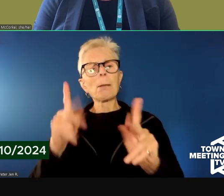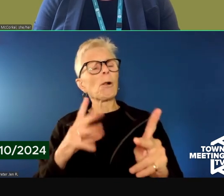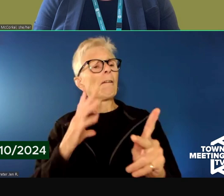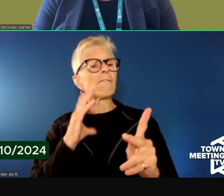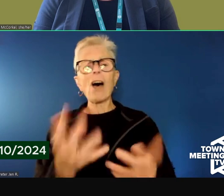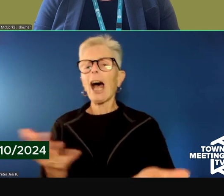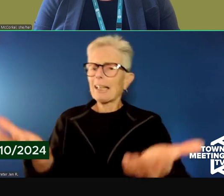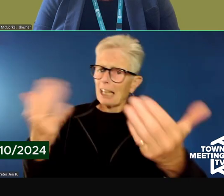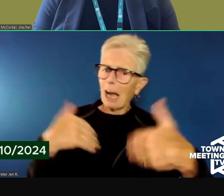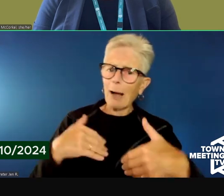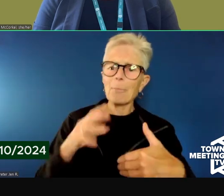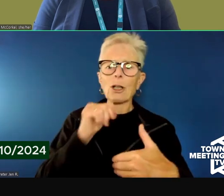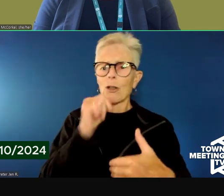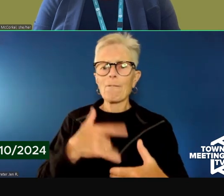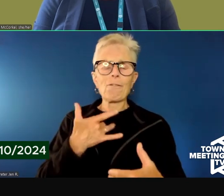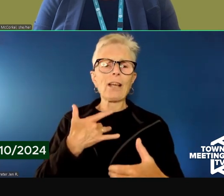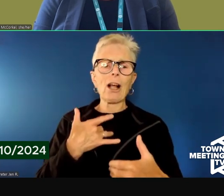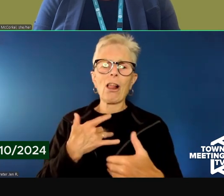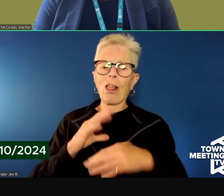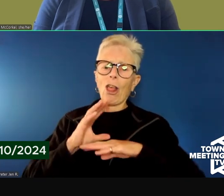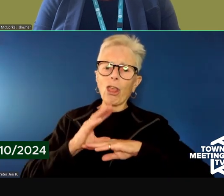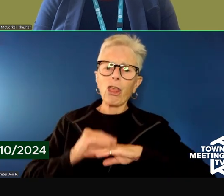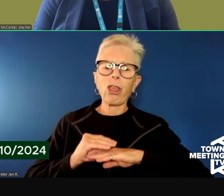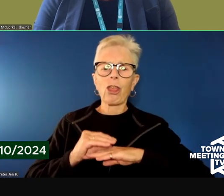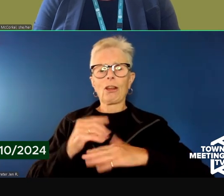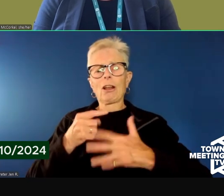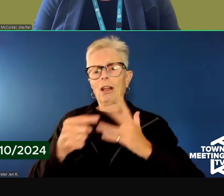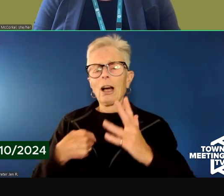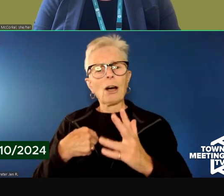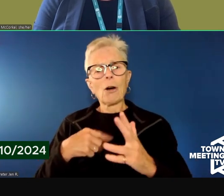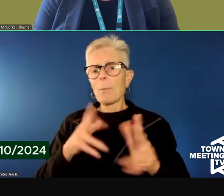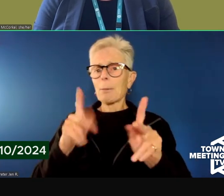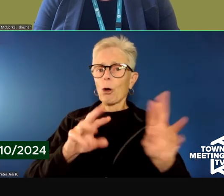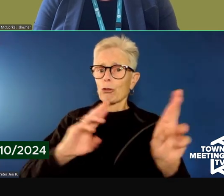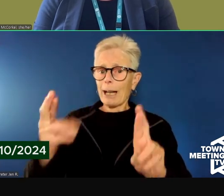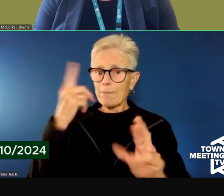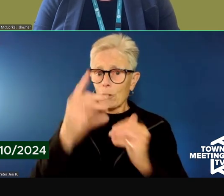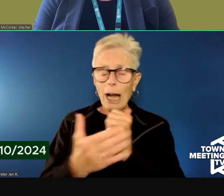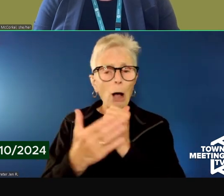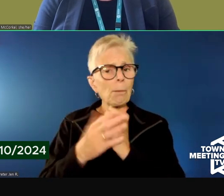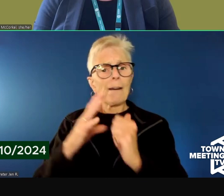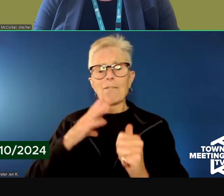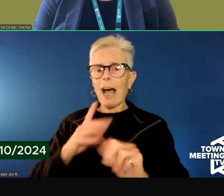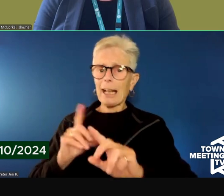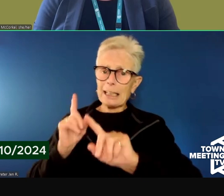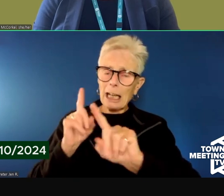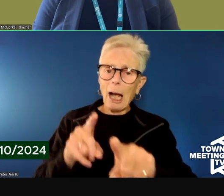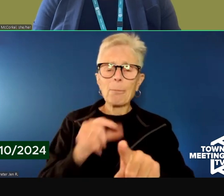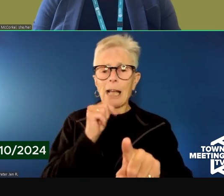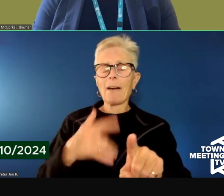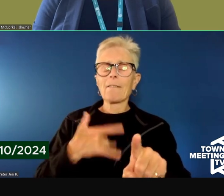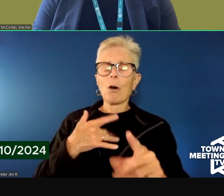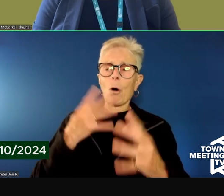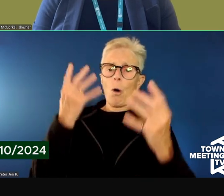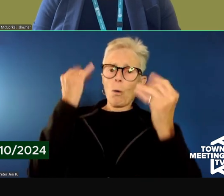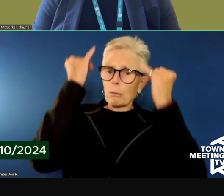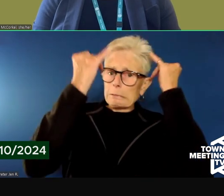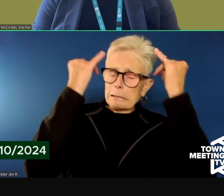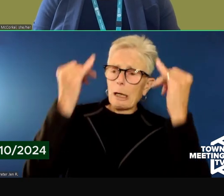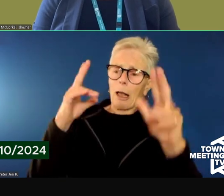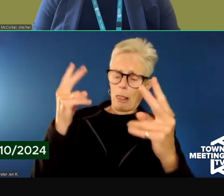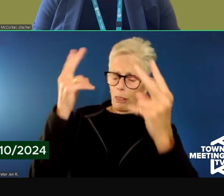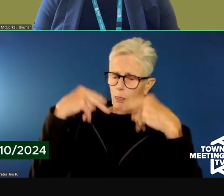accessing services as soon as possible when they're ready to get help or they're feeling some sort of discomfort. And so